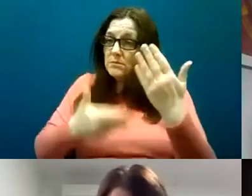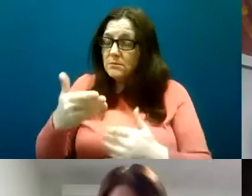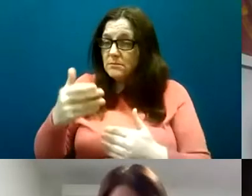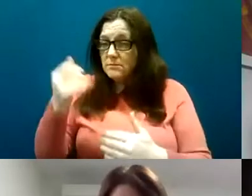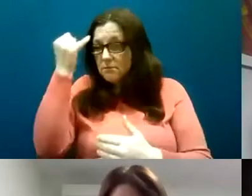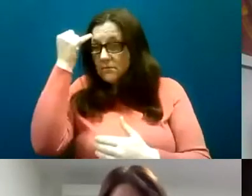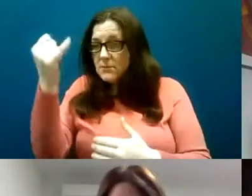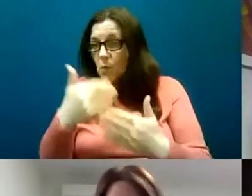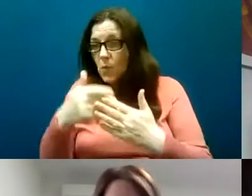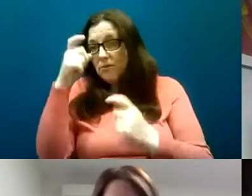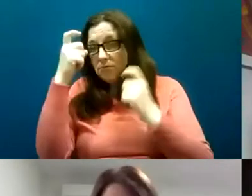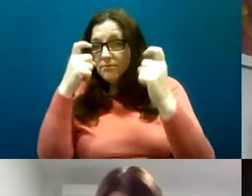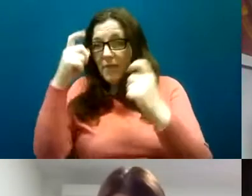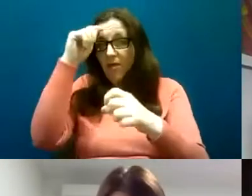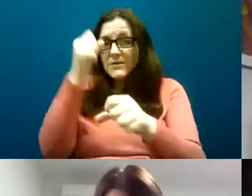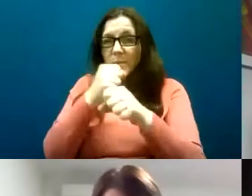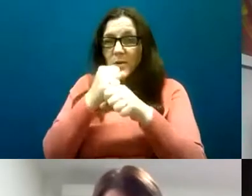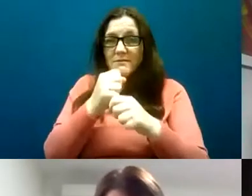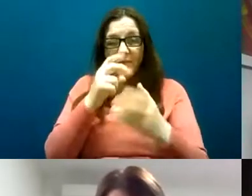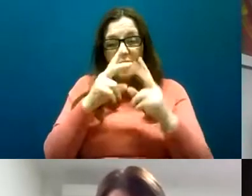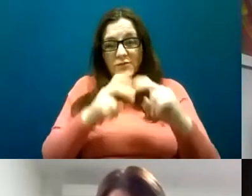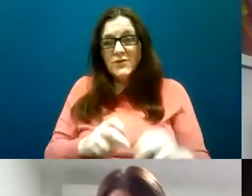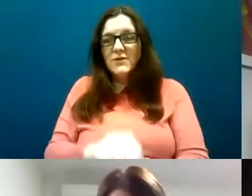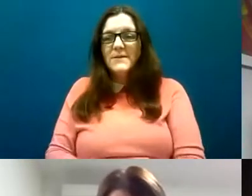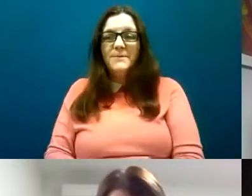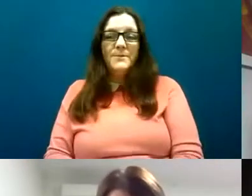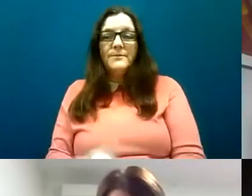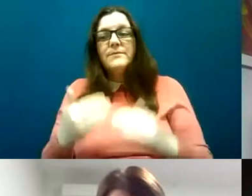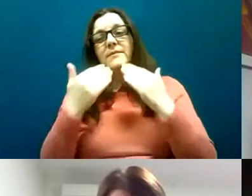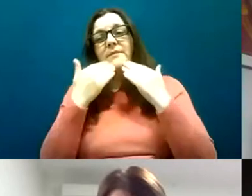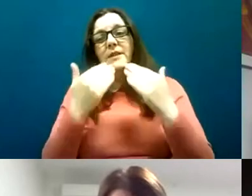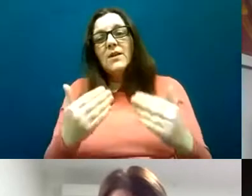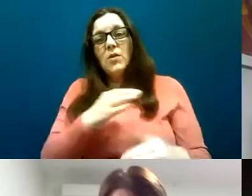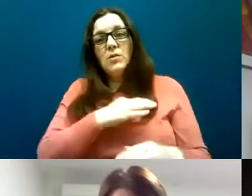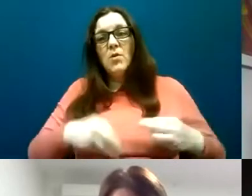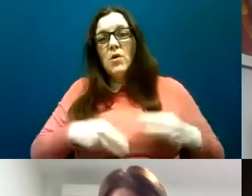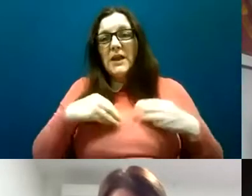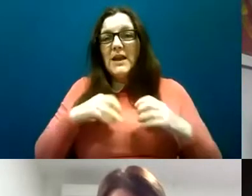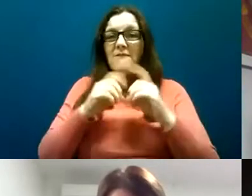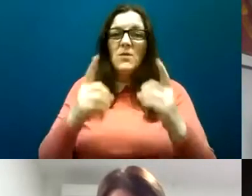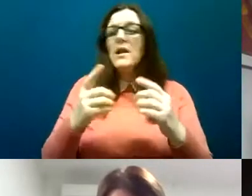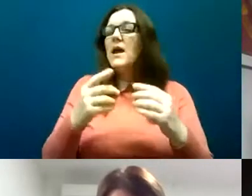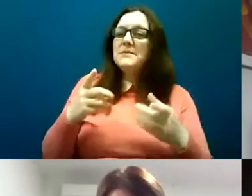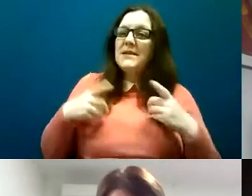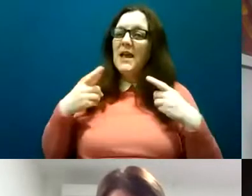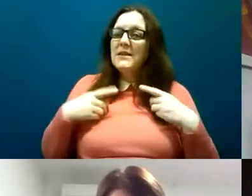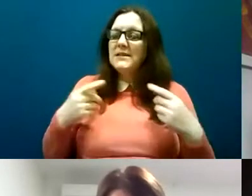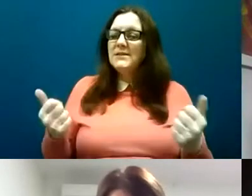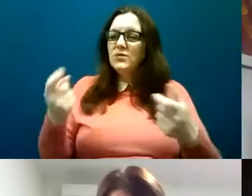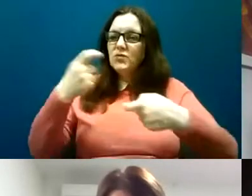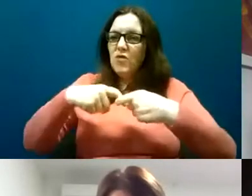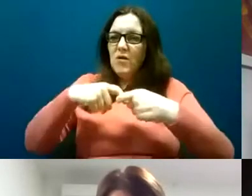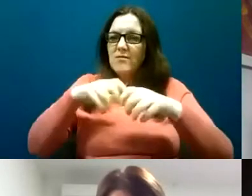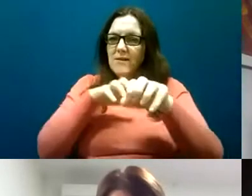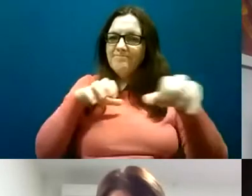from the studies thanks Ros and good morning everybody and again I'm delighted to be able to join the webinar